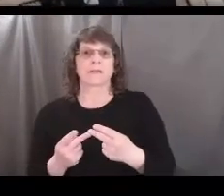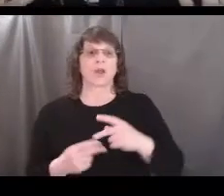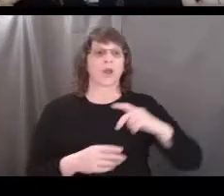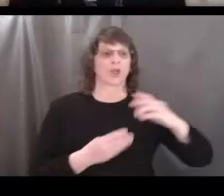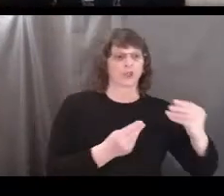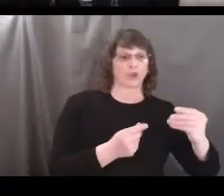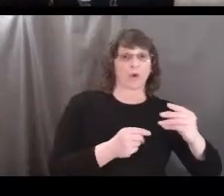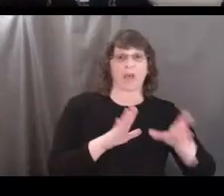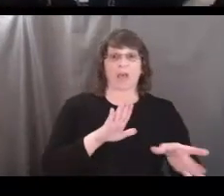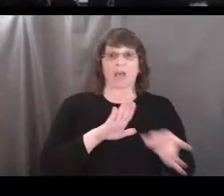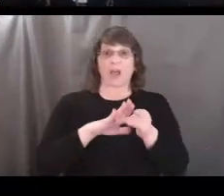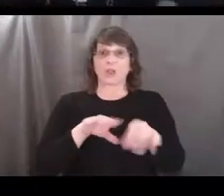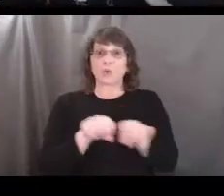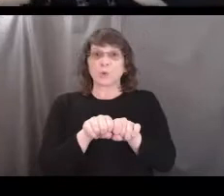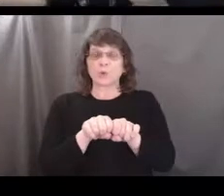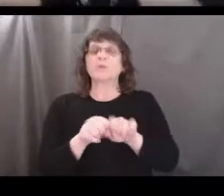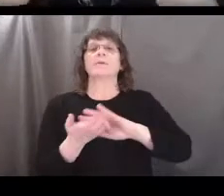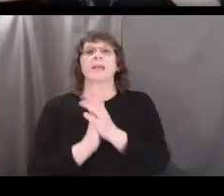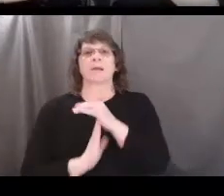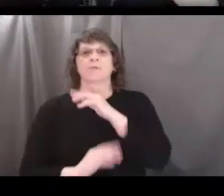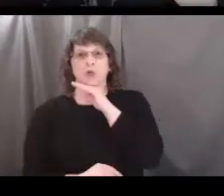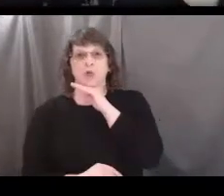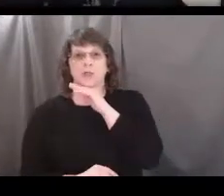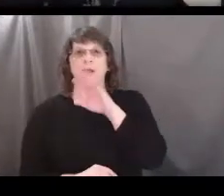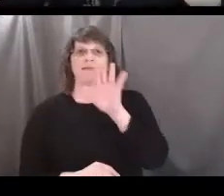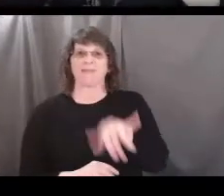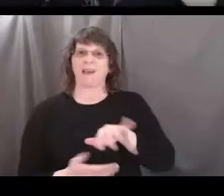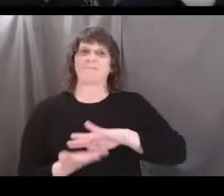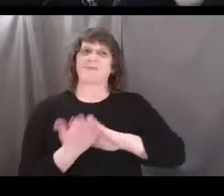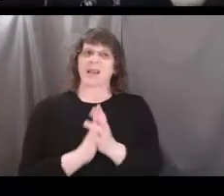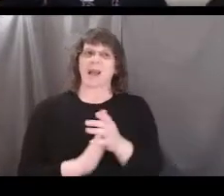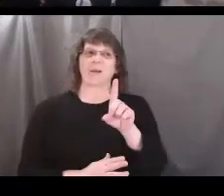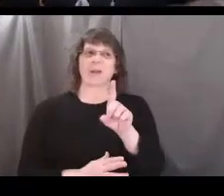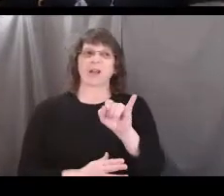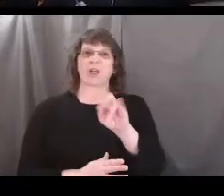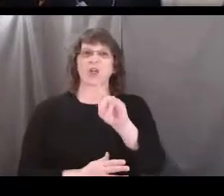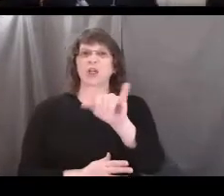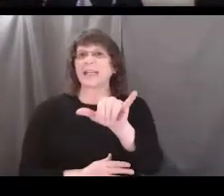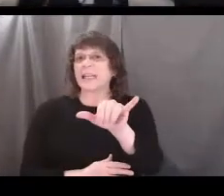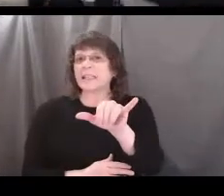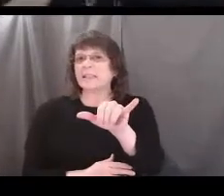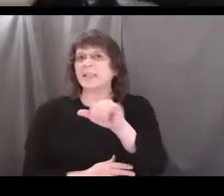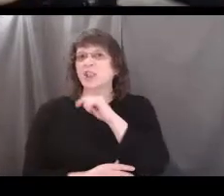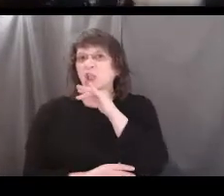shoes, it becomes dirt. Hence, it has become dirty.